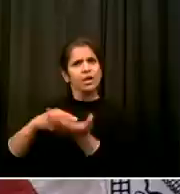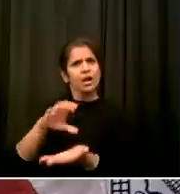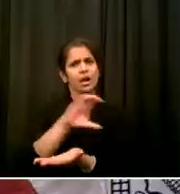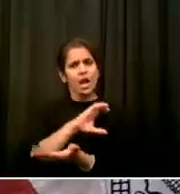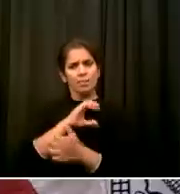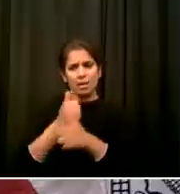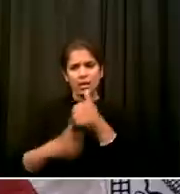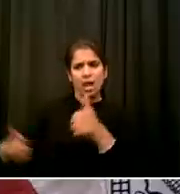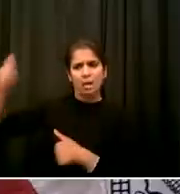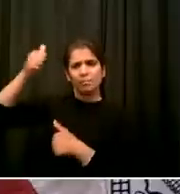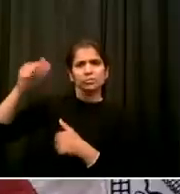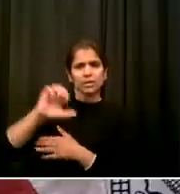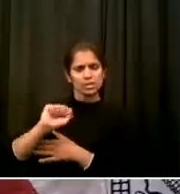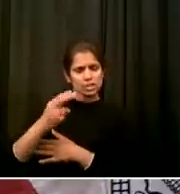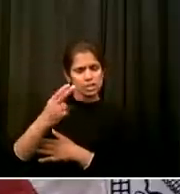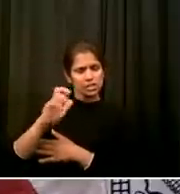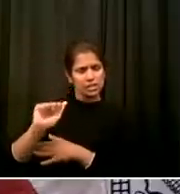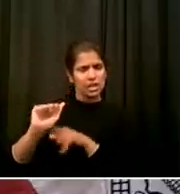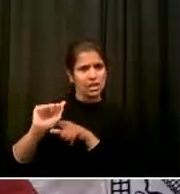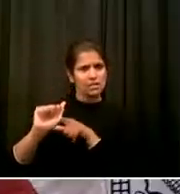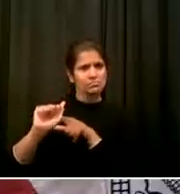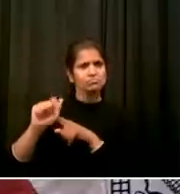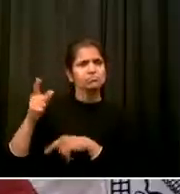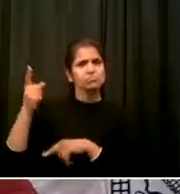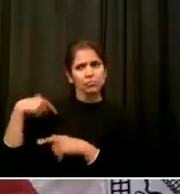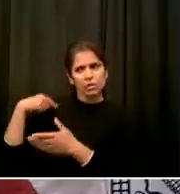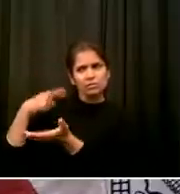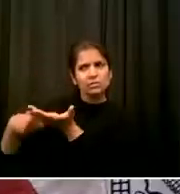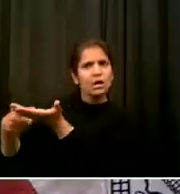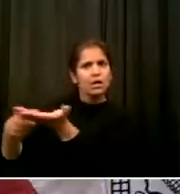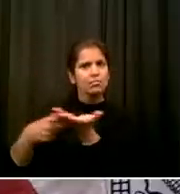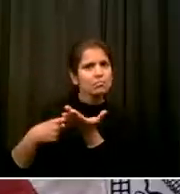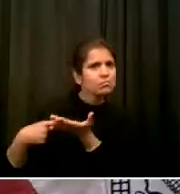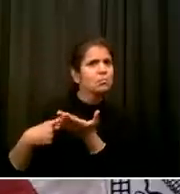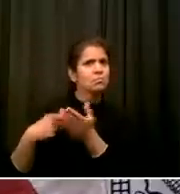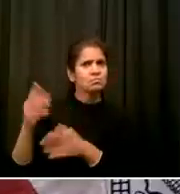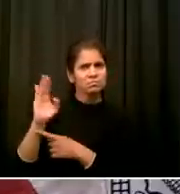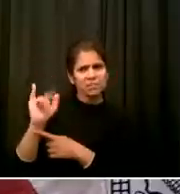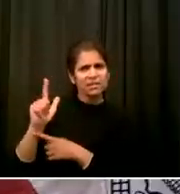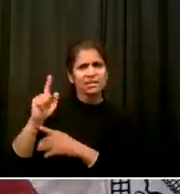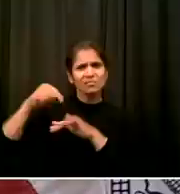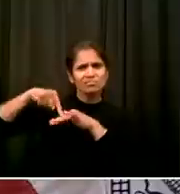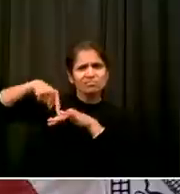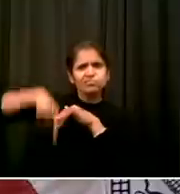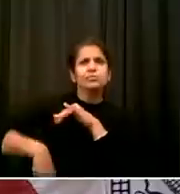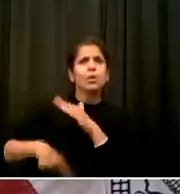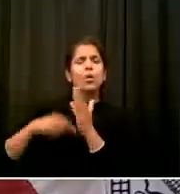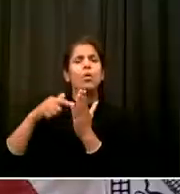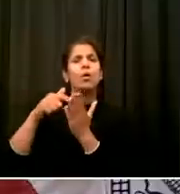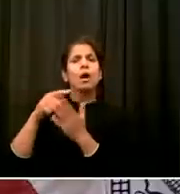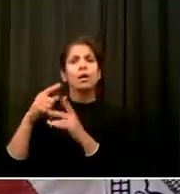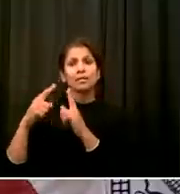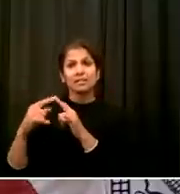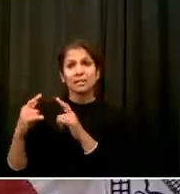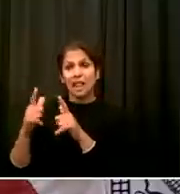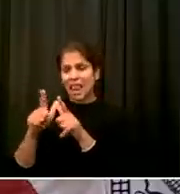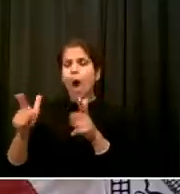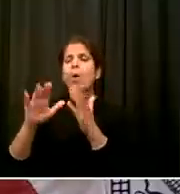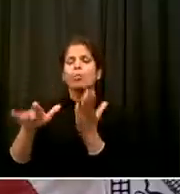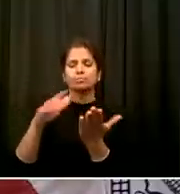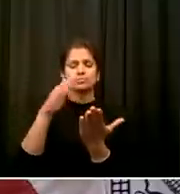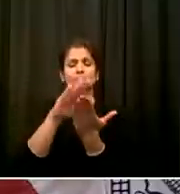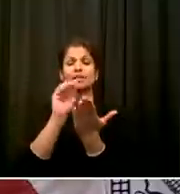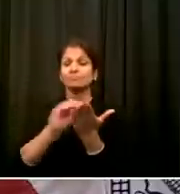I have gone over the language in that bill very carefully with the lawyers at City Hall We